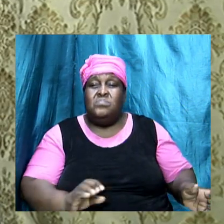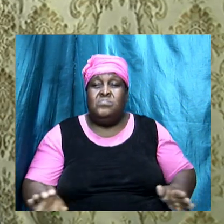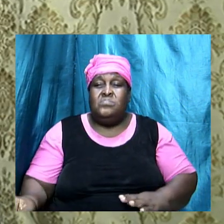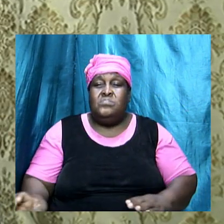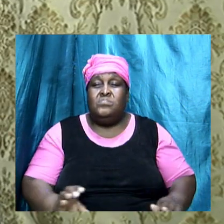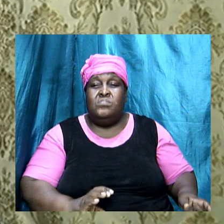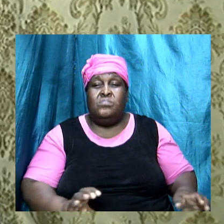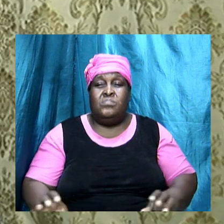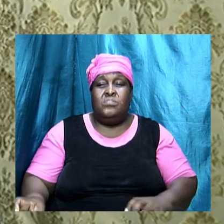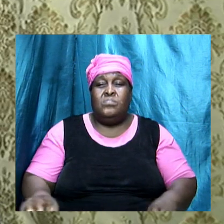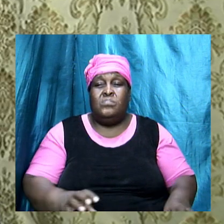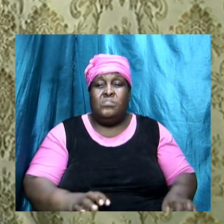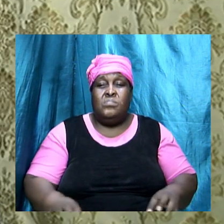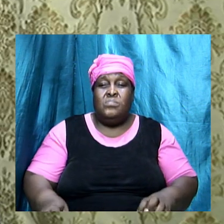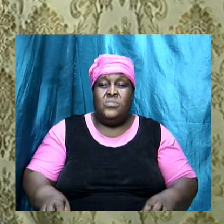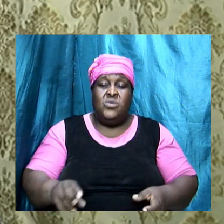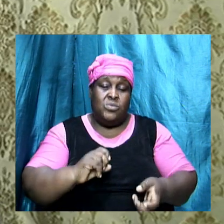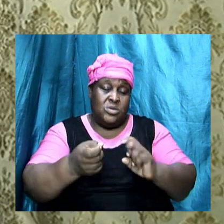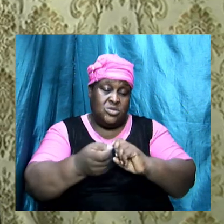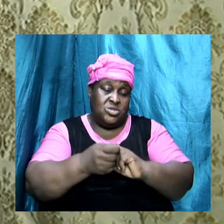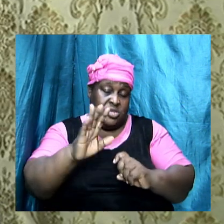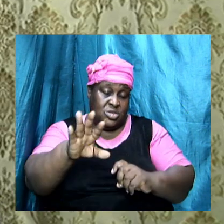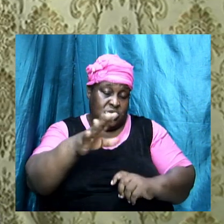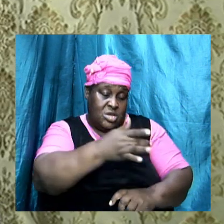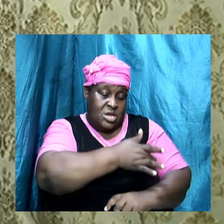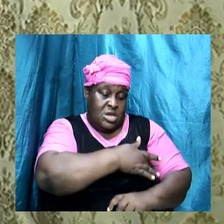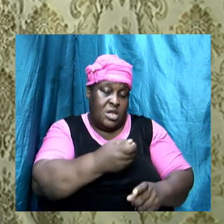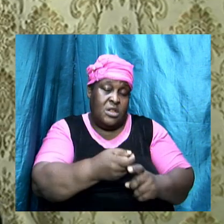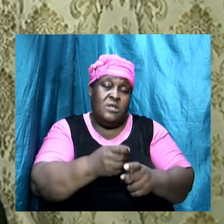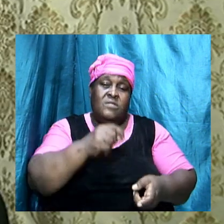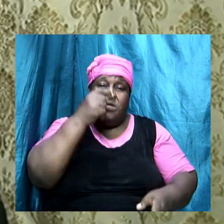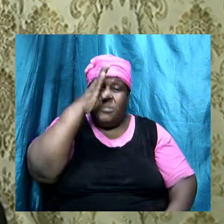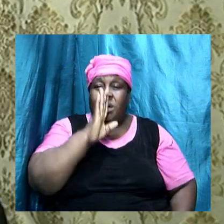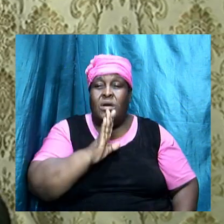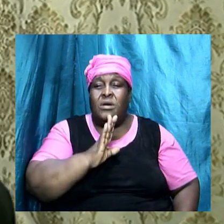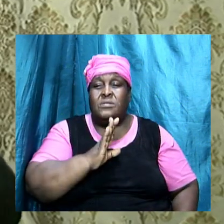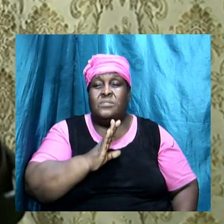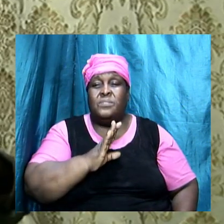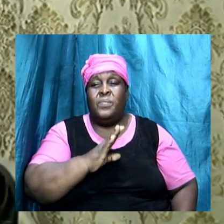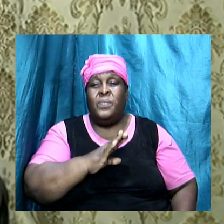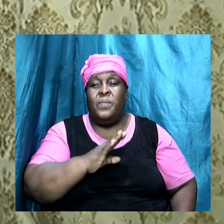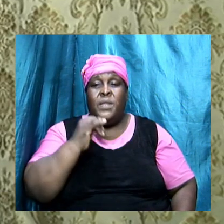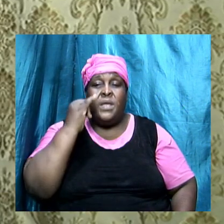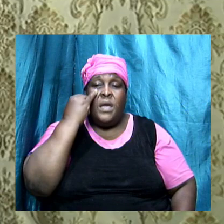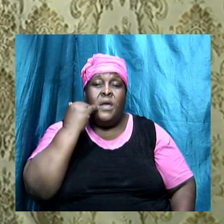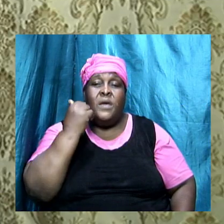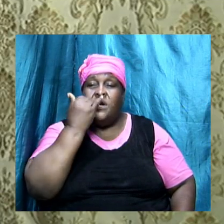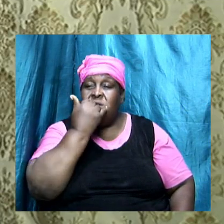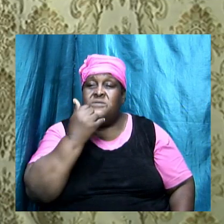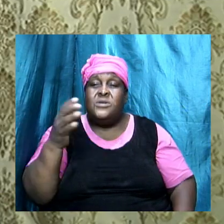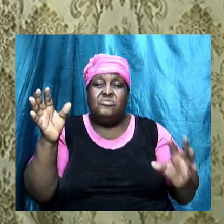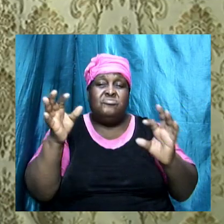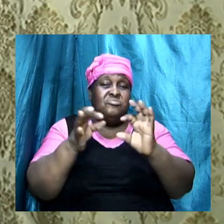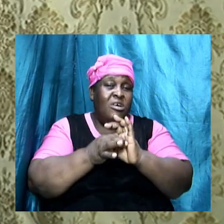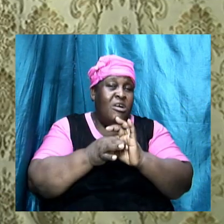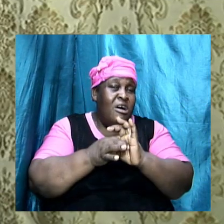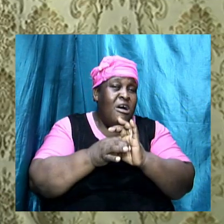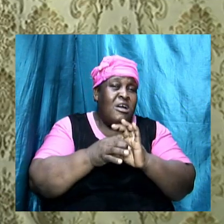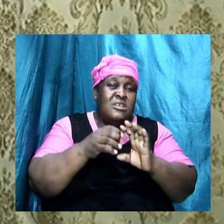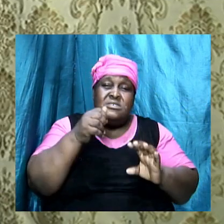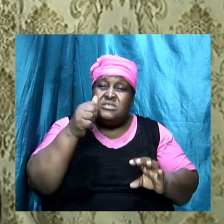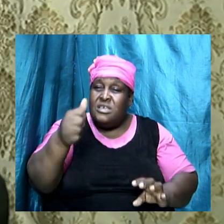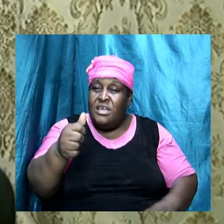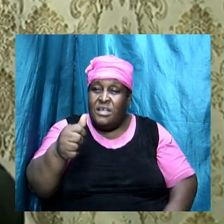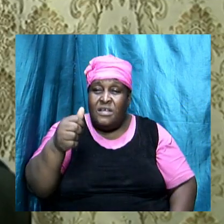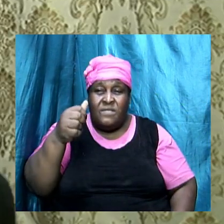it will turn your heart from God, and the Bible says, the third thing that the Bible says, that Israel joined himself unto Baal, you